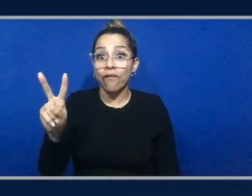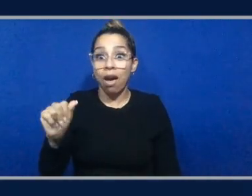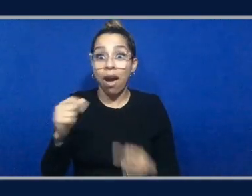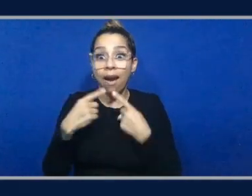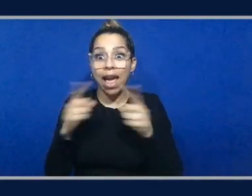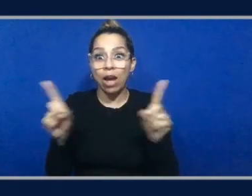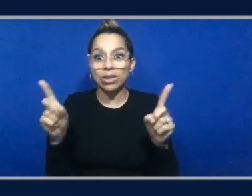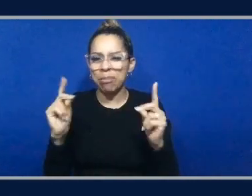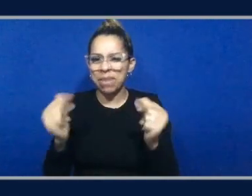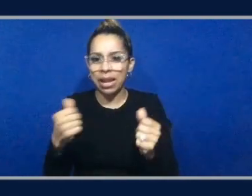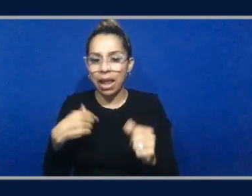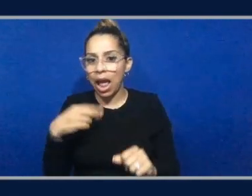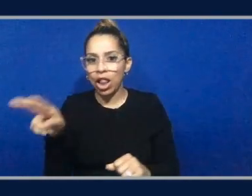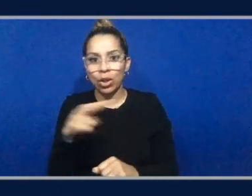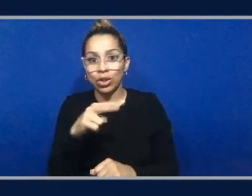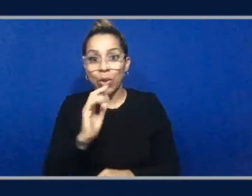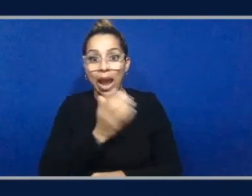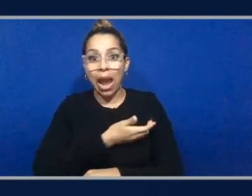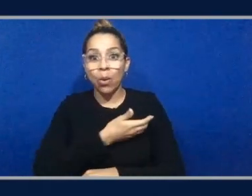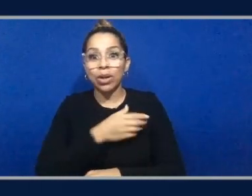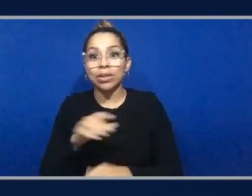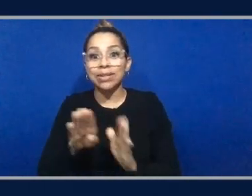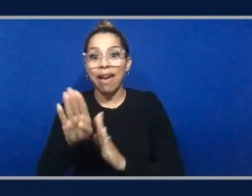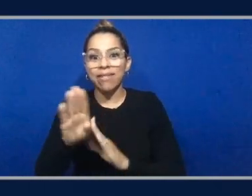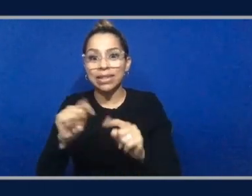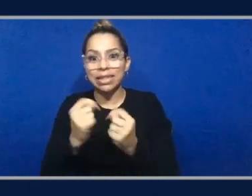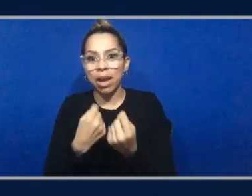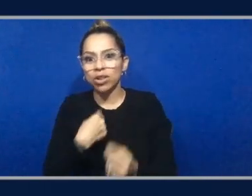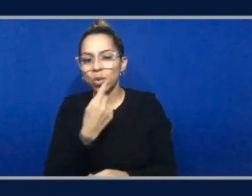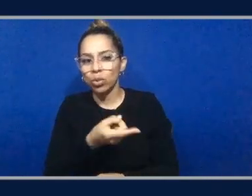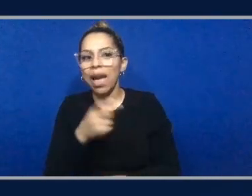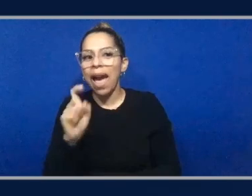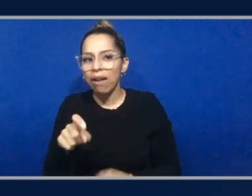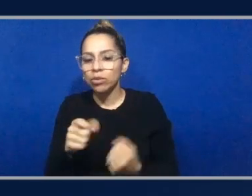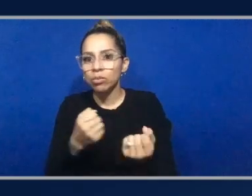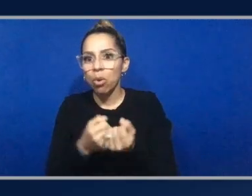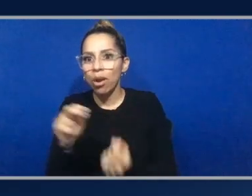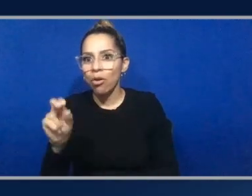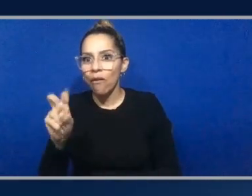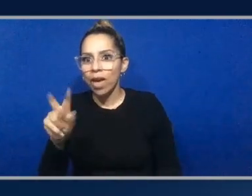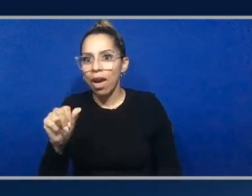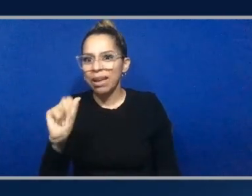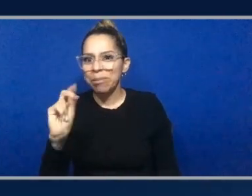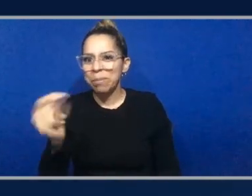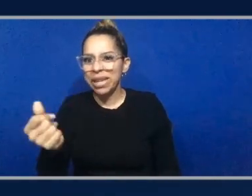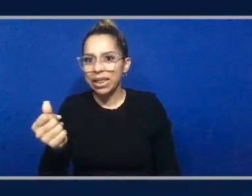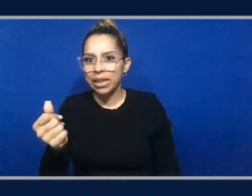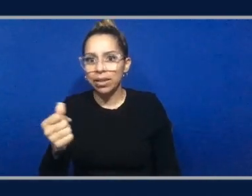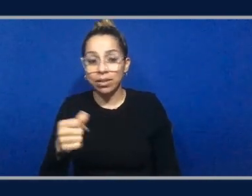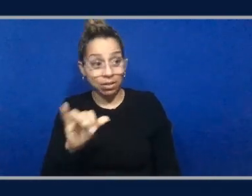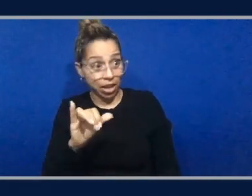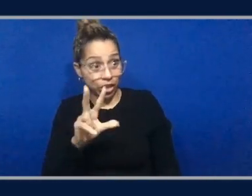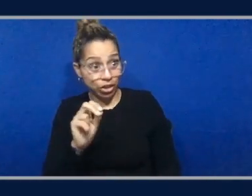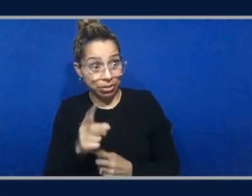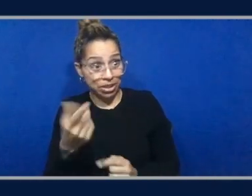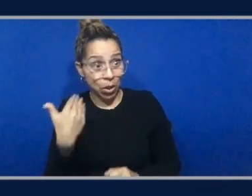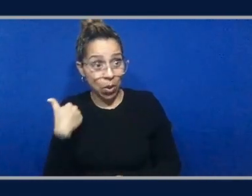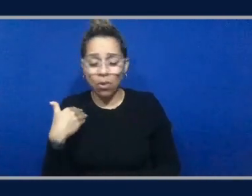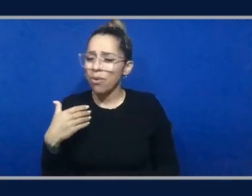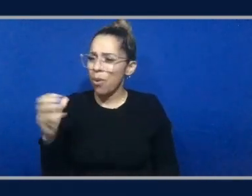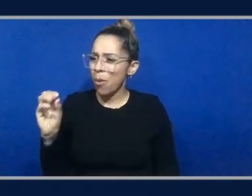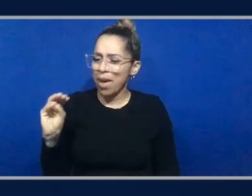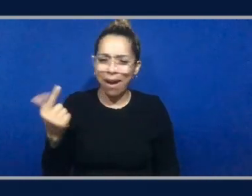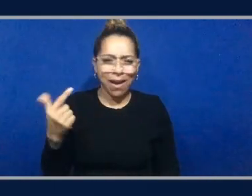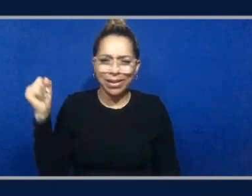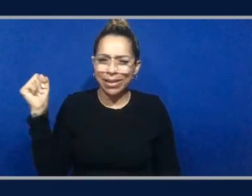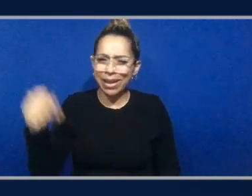to our dev team and said, we have to support Nova immediately, like, for this discussion. Like, 30 minutes ago? Oh, my God, yes. And it is working,